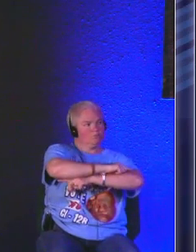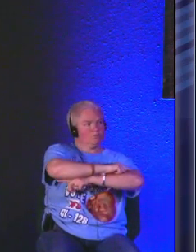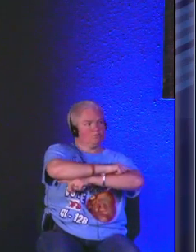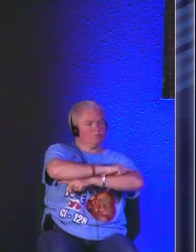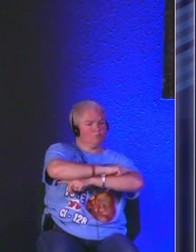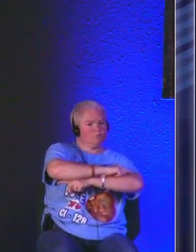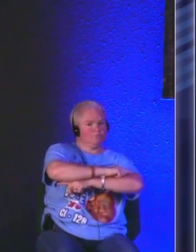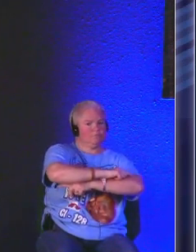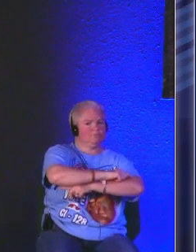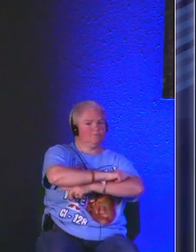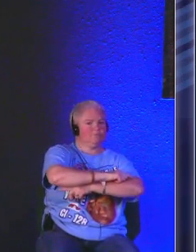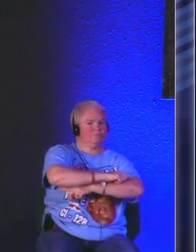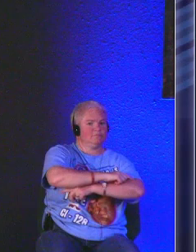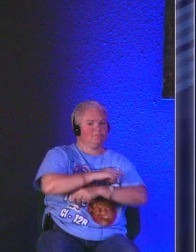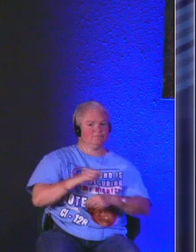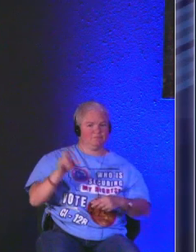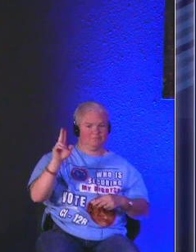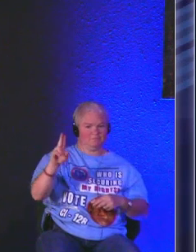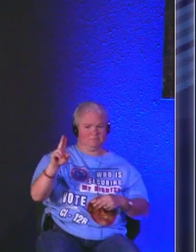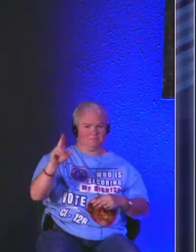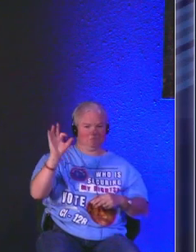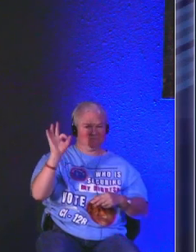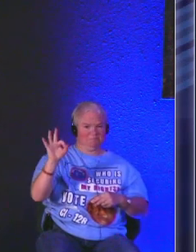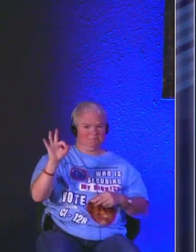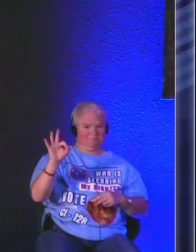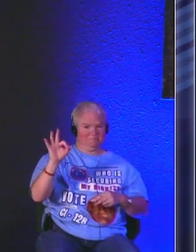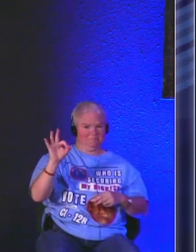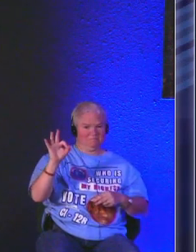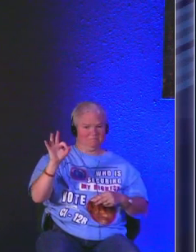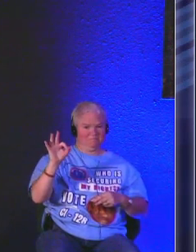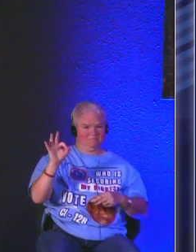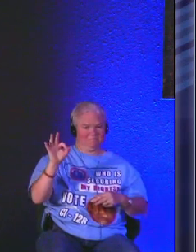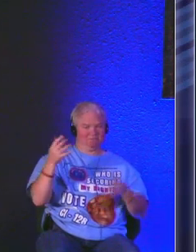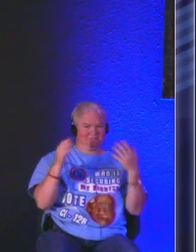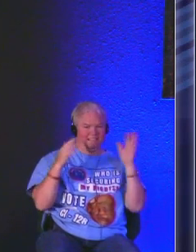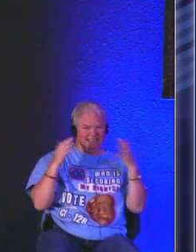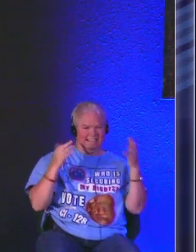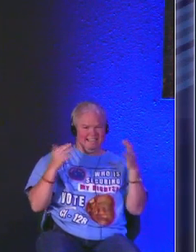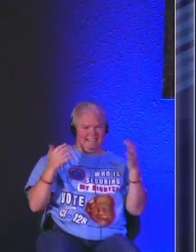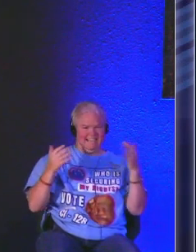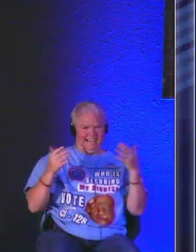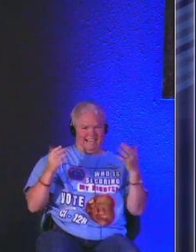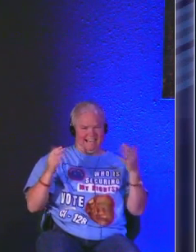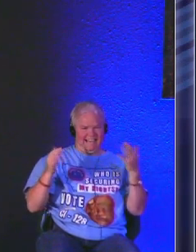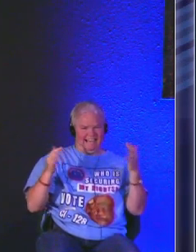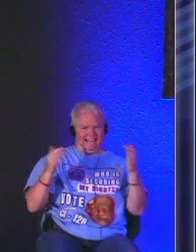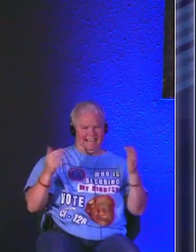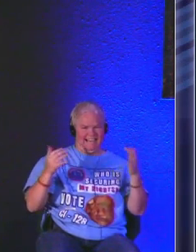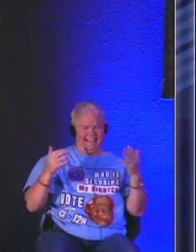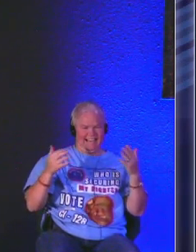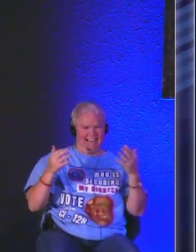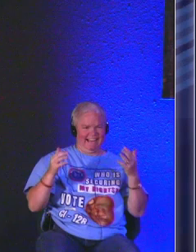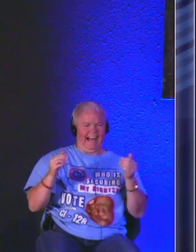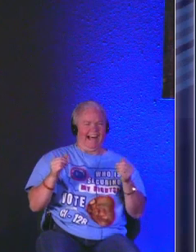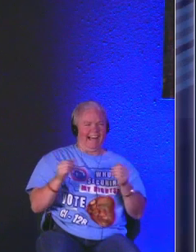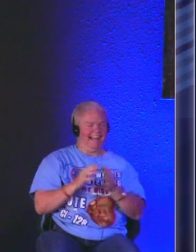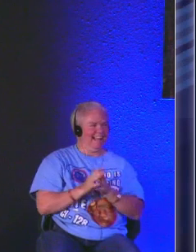and Charmaine will be 29 tomorrow so we have to so